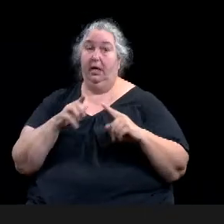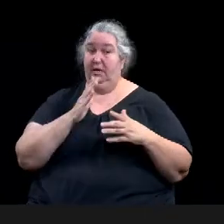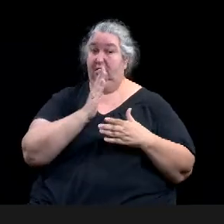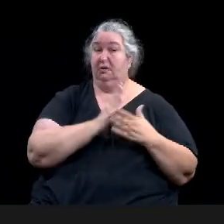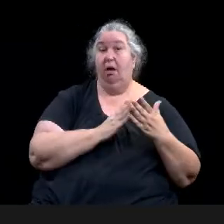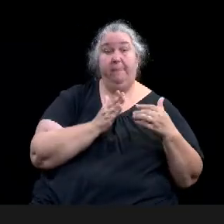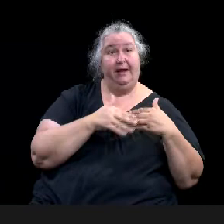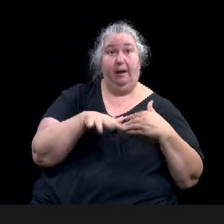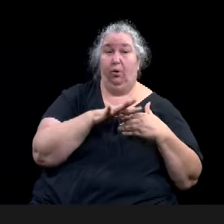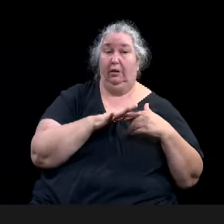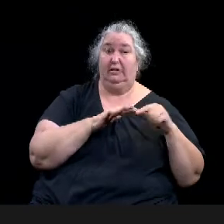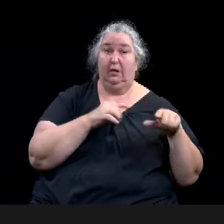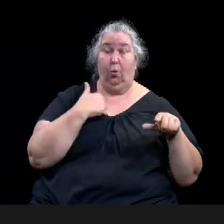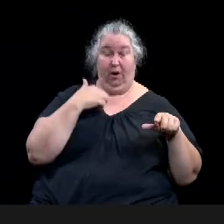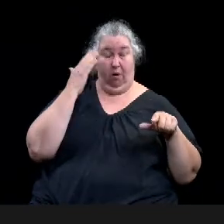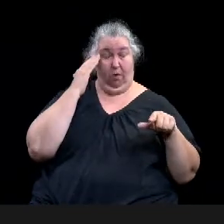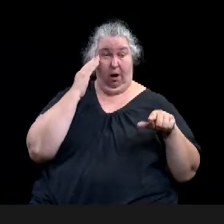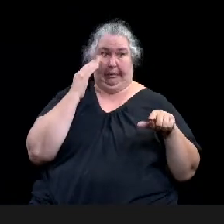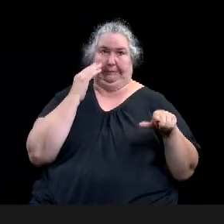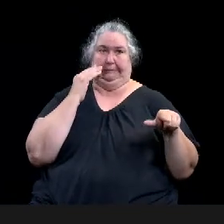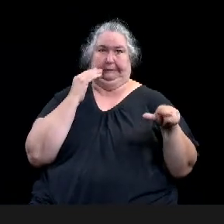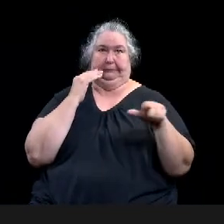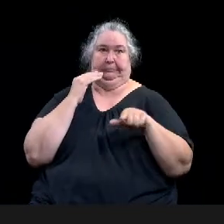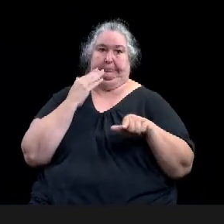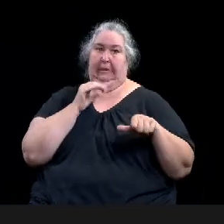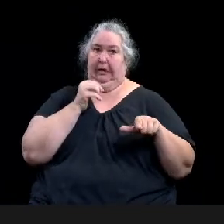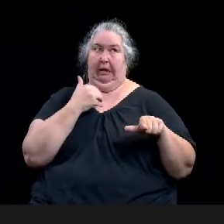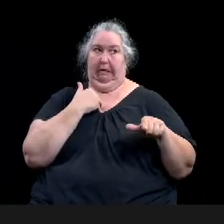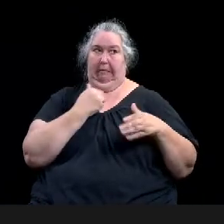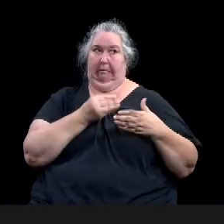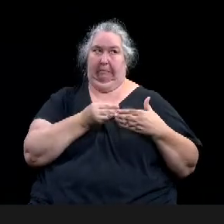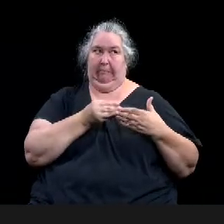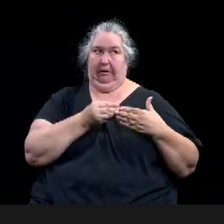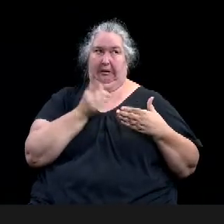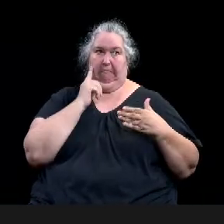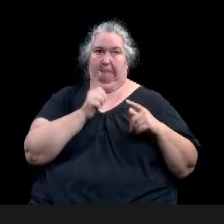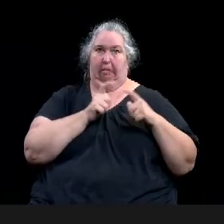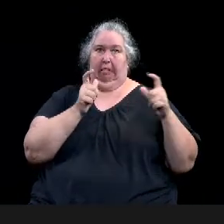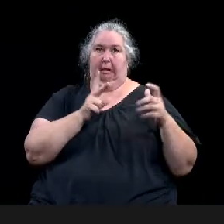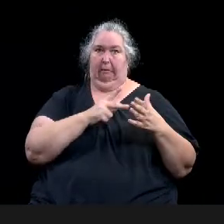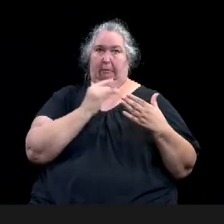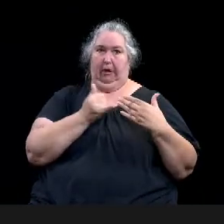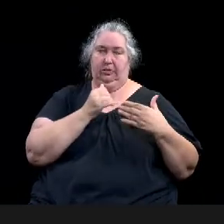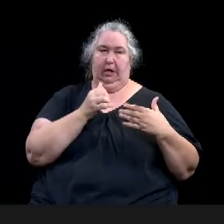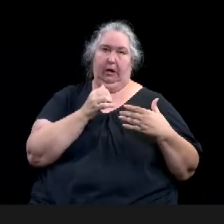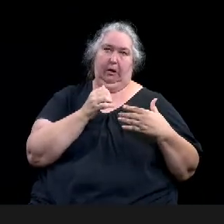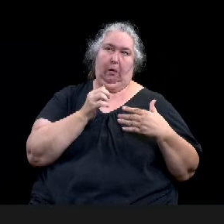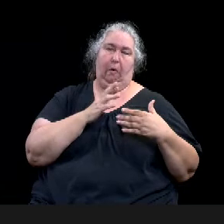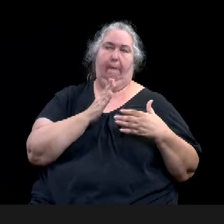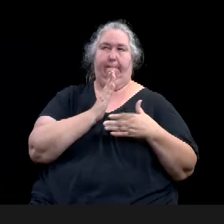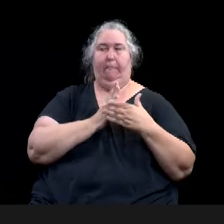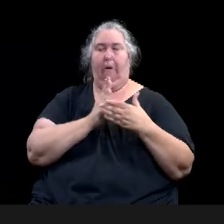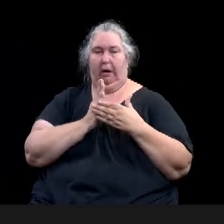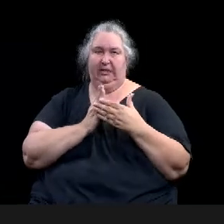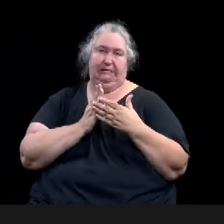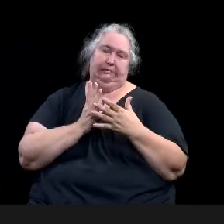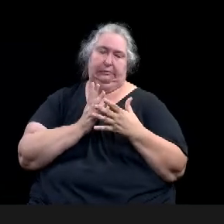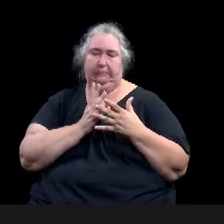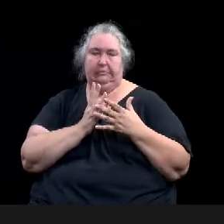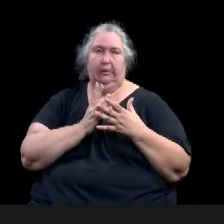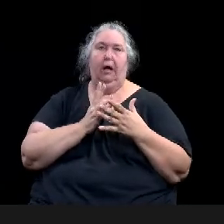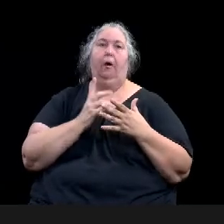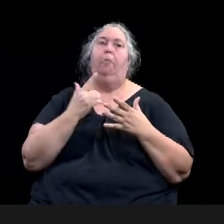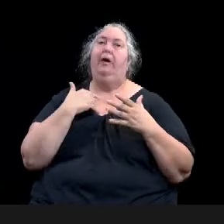pieces of a project, we'll have the ability to set up payments directly from the city to the vendor. So it will not be the neighborhood